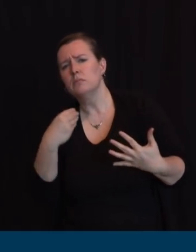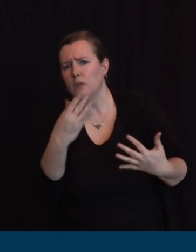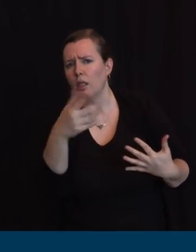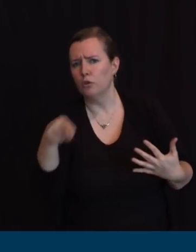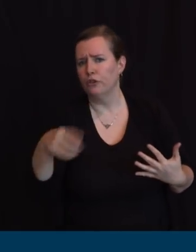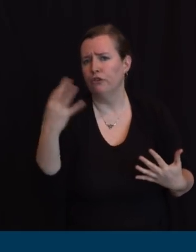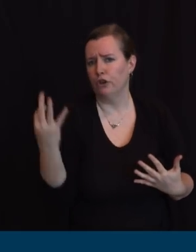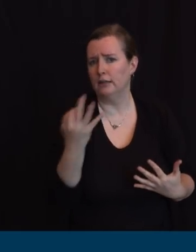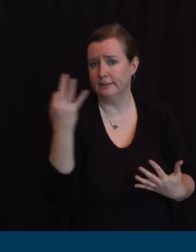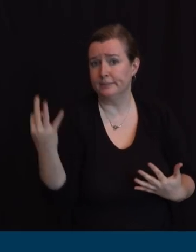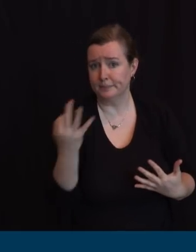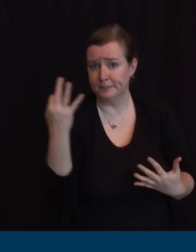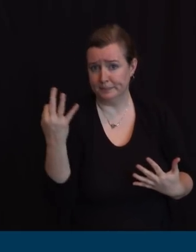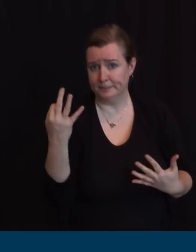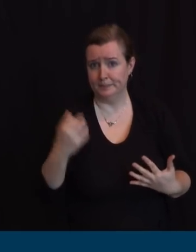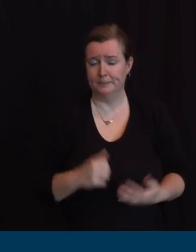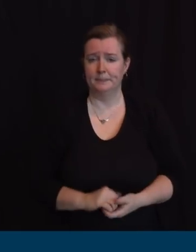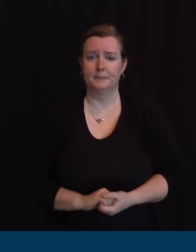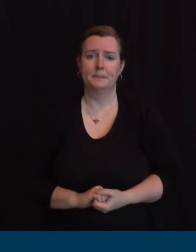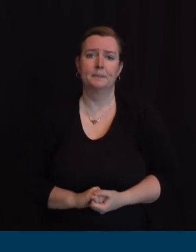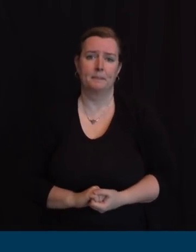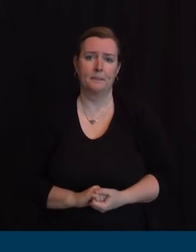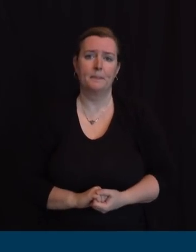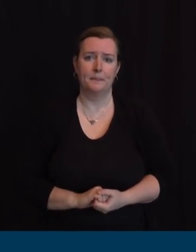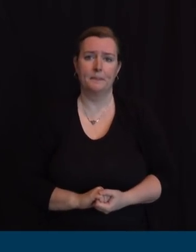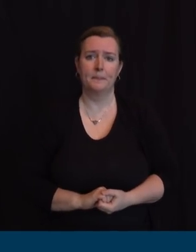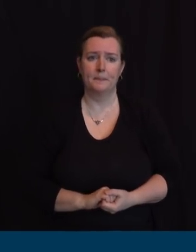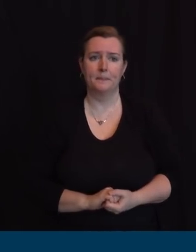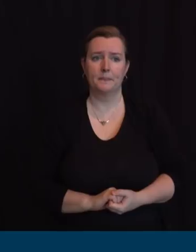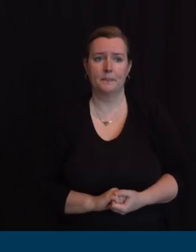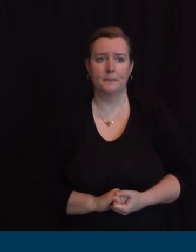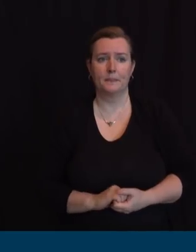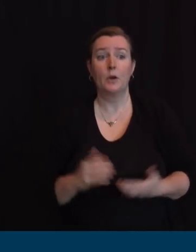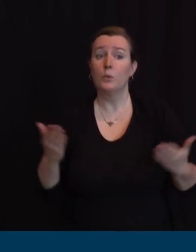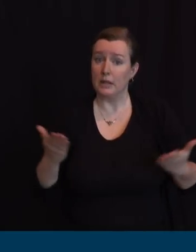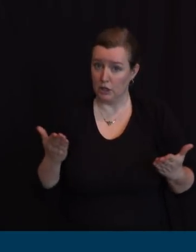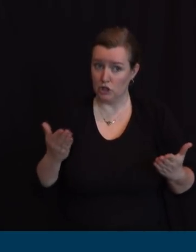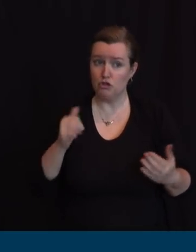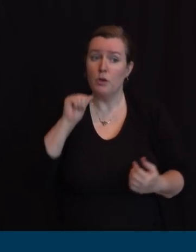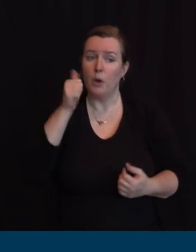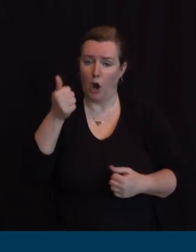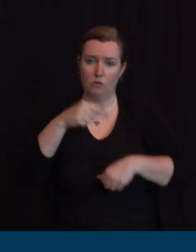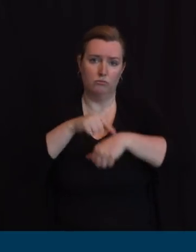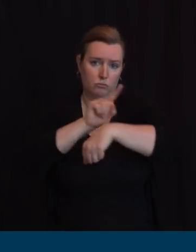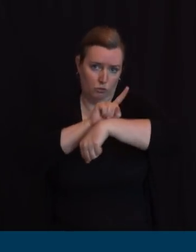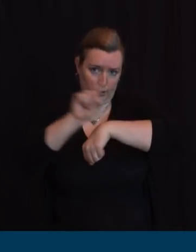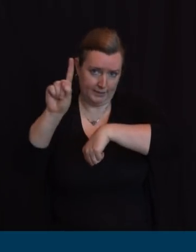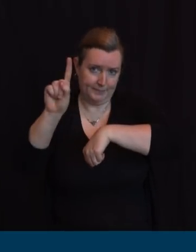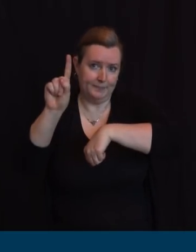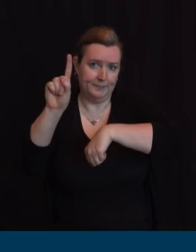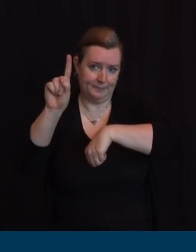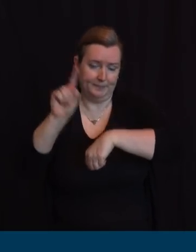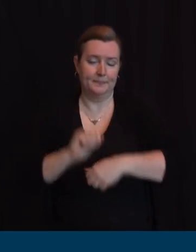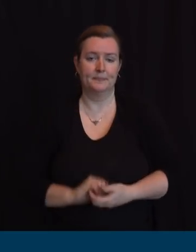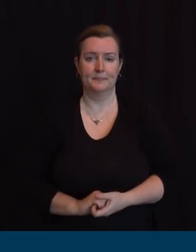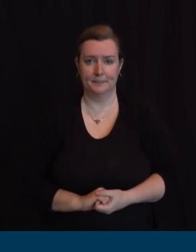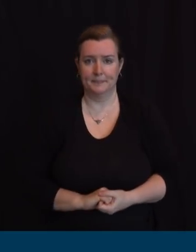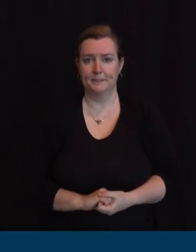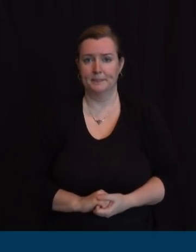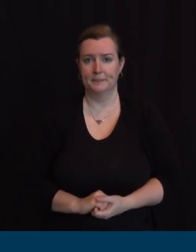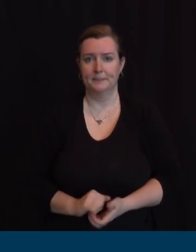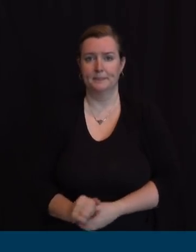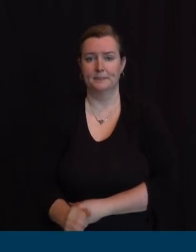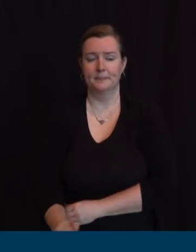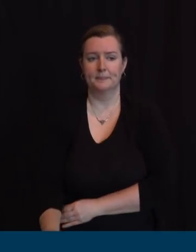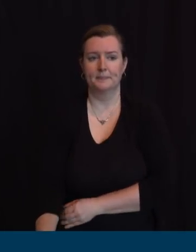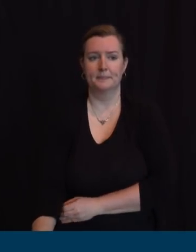Dan Bryan, we're here again tomorrow at 1 p.m., unless folks hear otherwise from us. In terms of planning for tomorrow, with that, Brent, we'll start